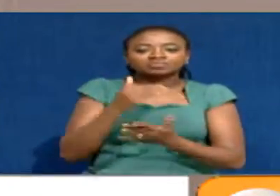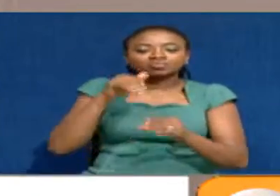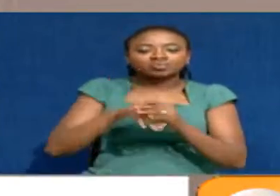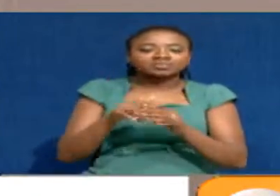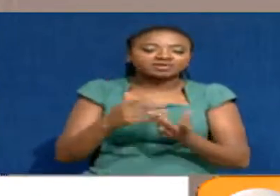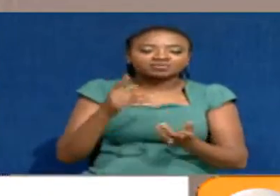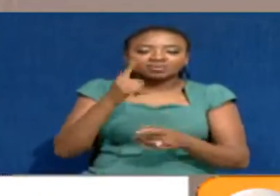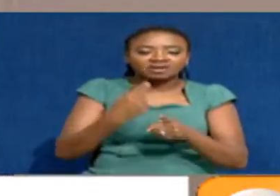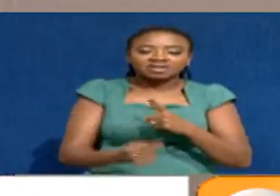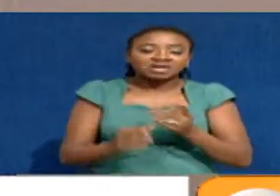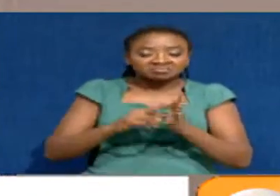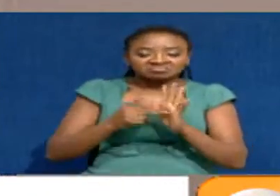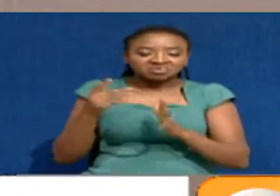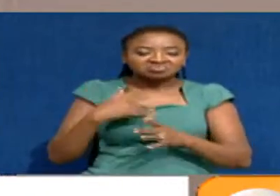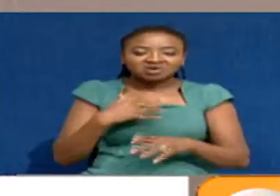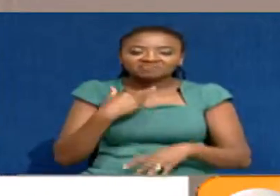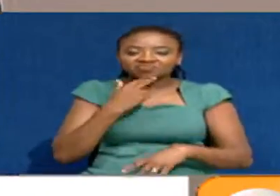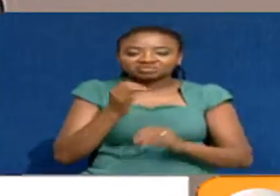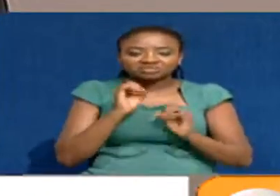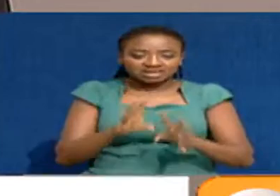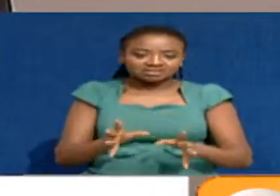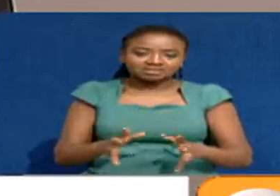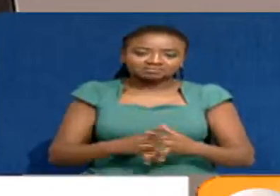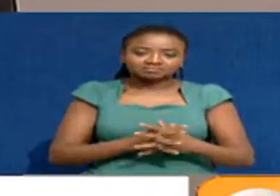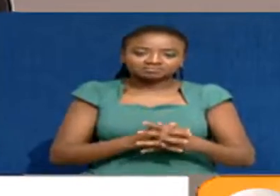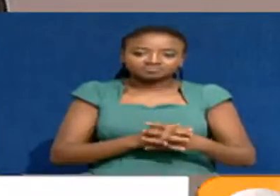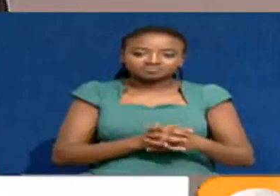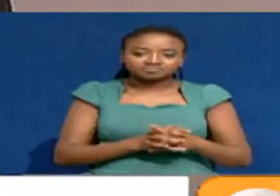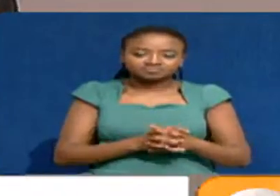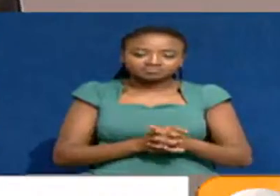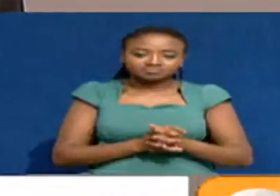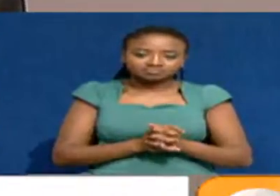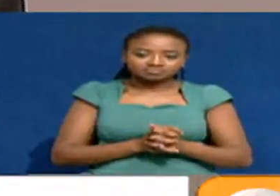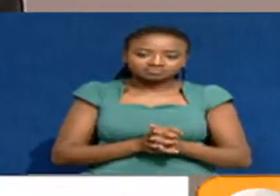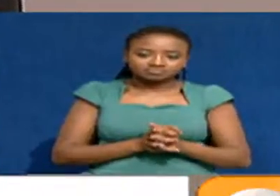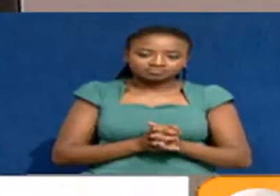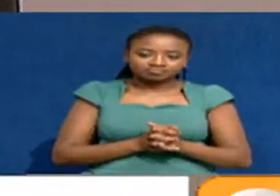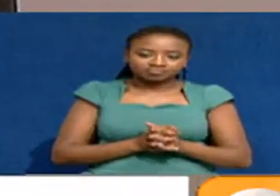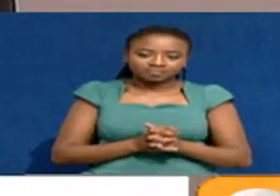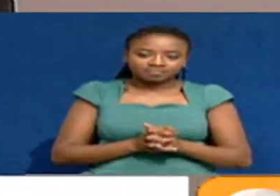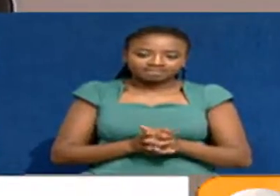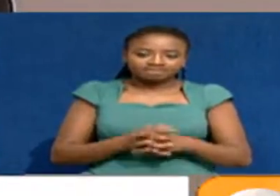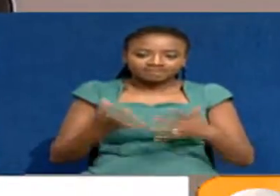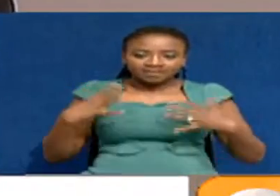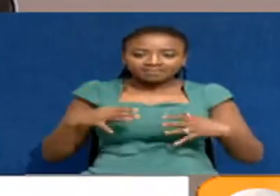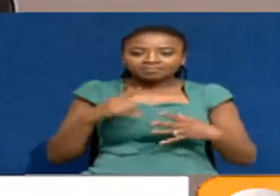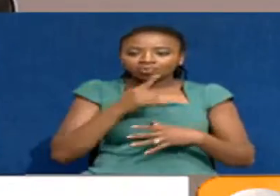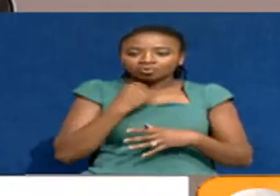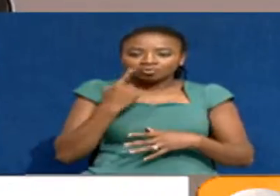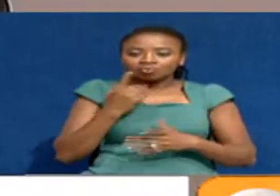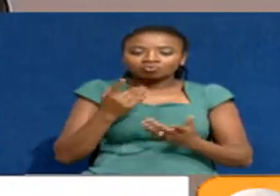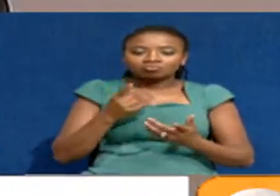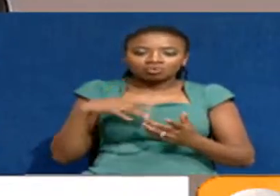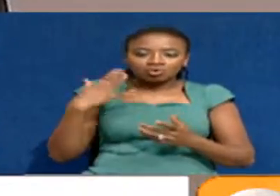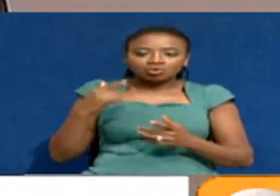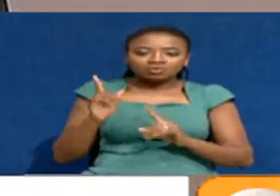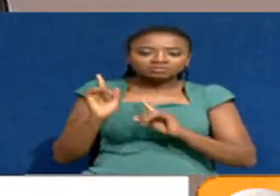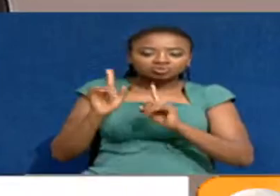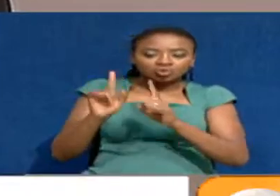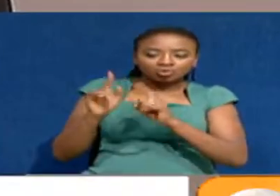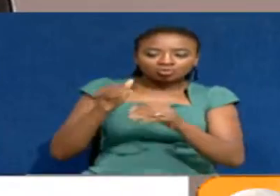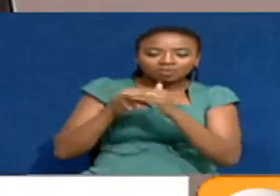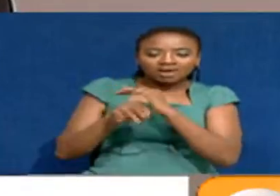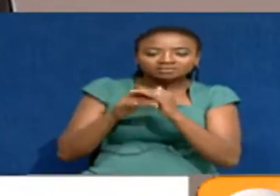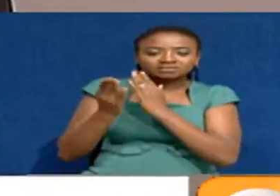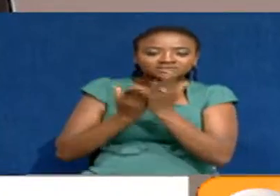no voice. And Kenyans would rather know this. And imagine people who have been used to coming for services at point X.